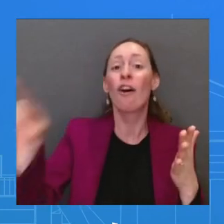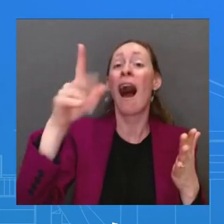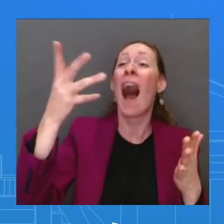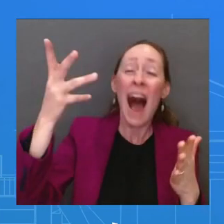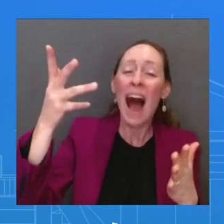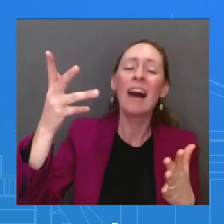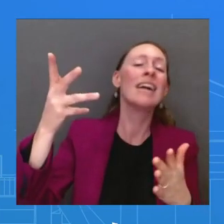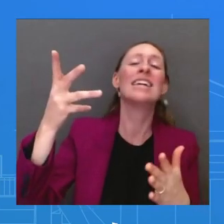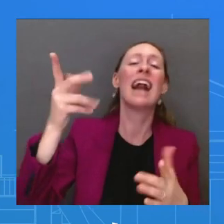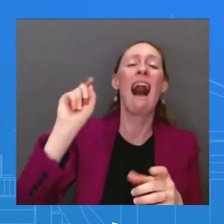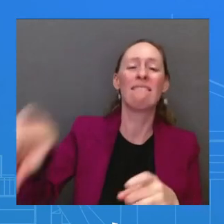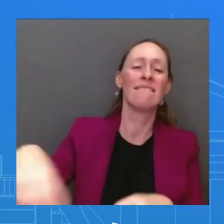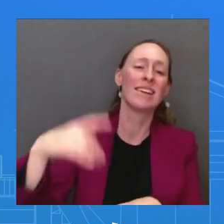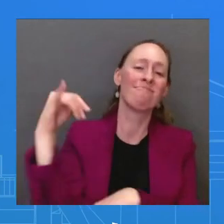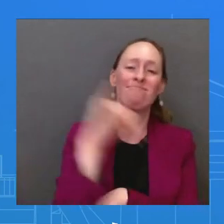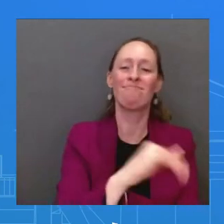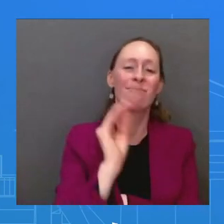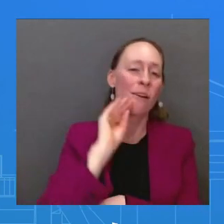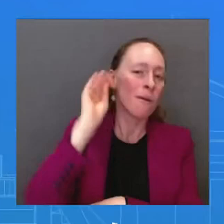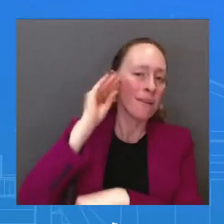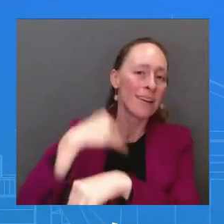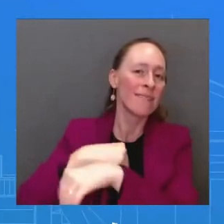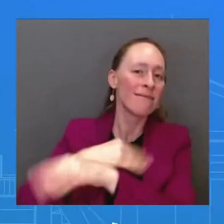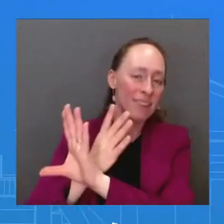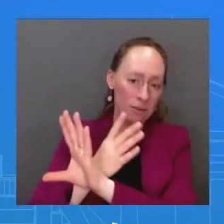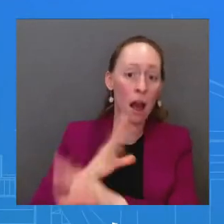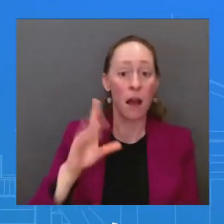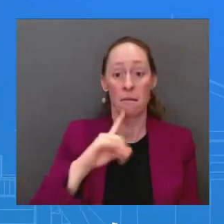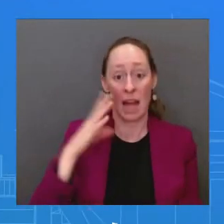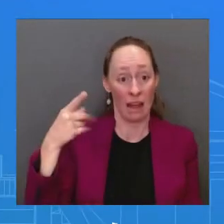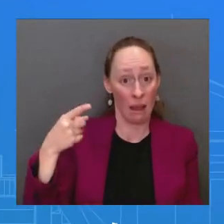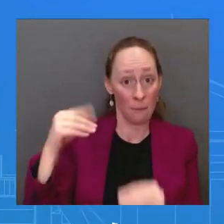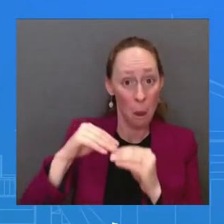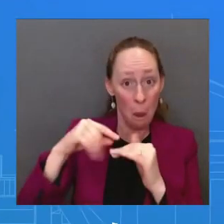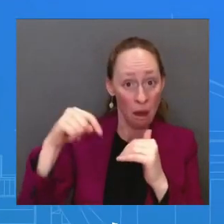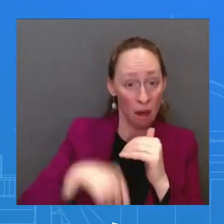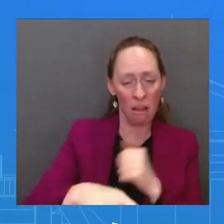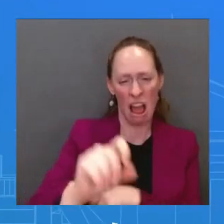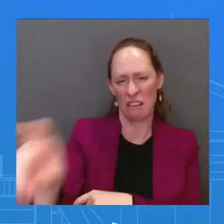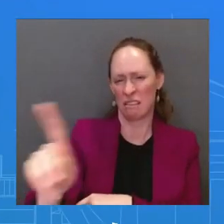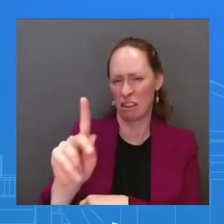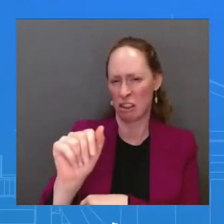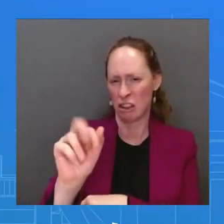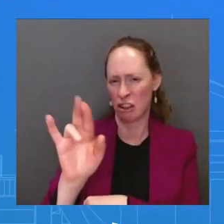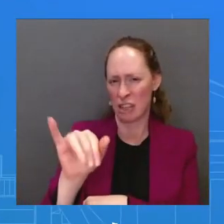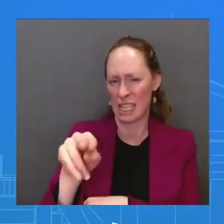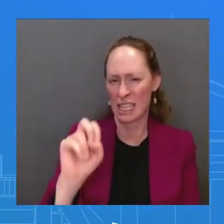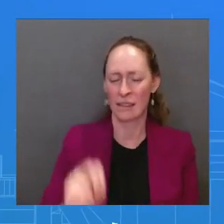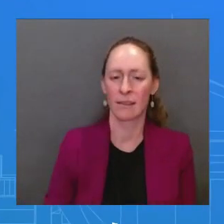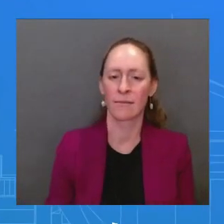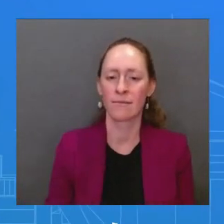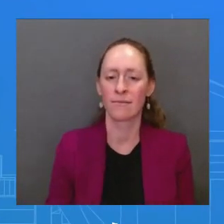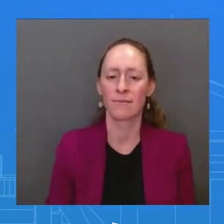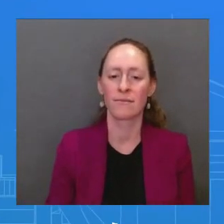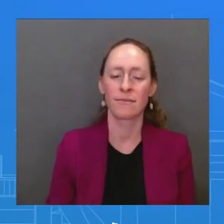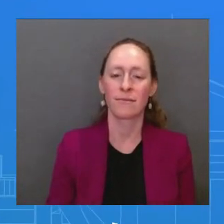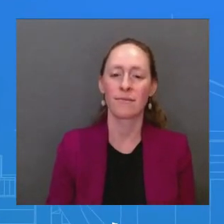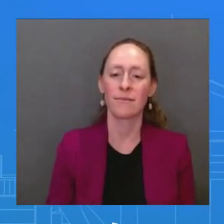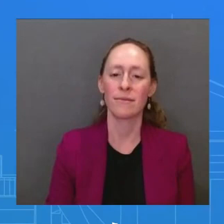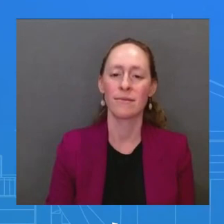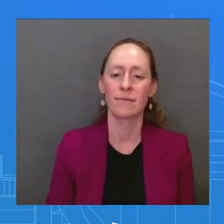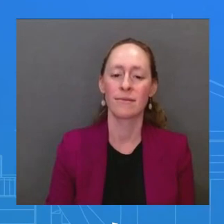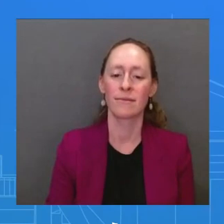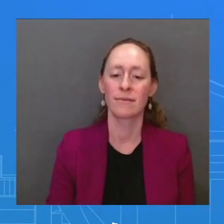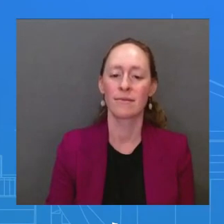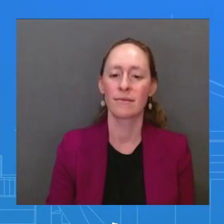planning here from the White House, Corrine can speak to that. And just one more. On Sunday, the President said he was disappointed that President Xi was not going to be attending the G20. But